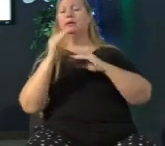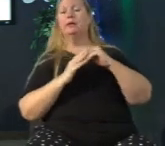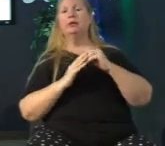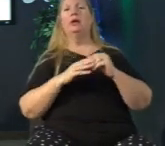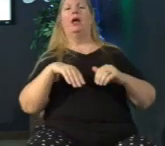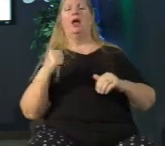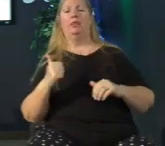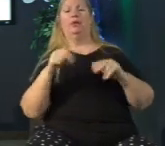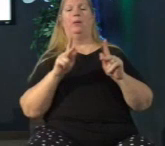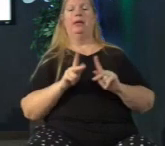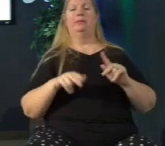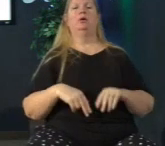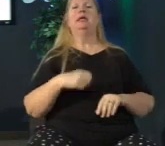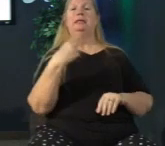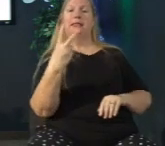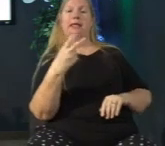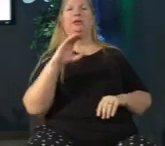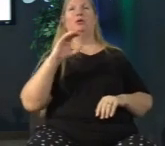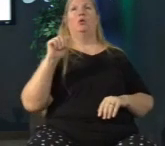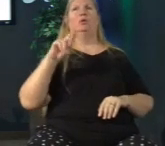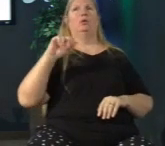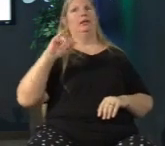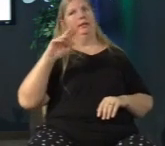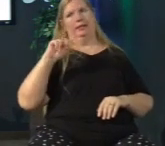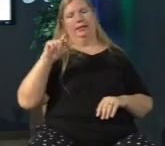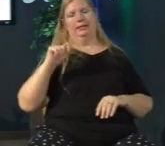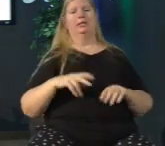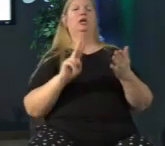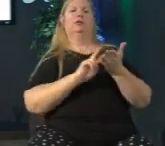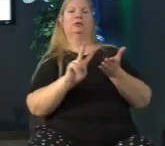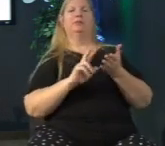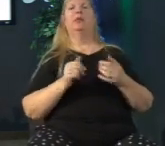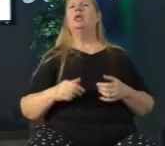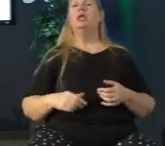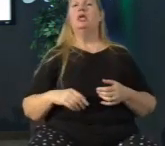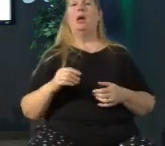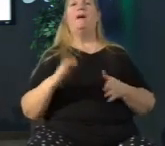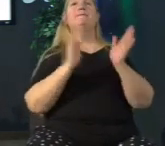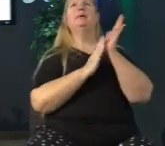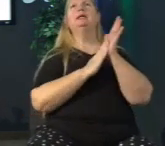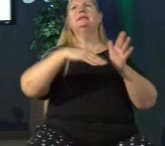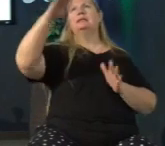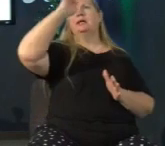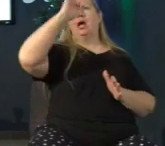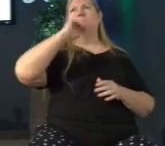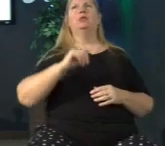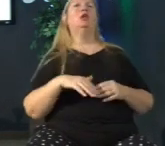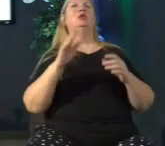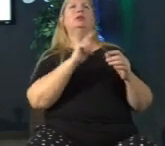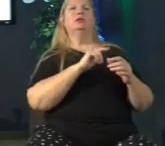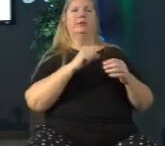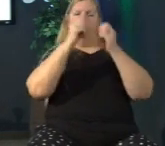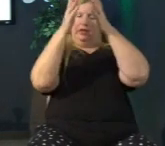second Corinthians chapter one verses three and four praise be to God the father of our Lord Jesus Christ